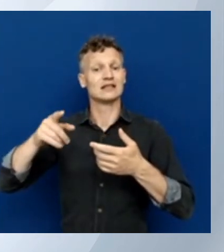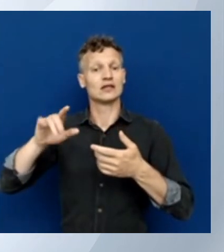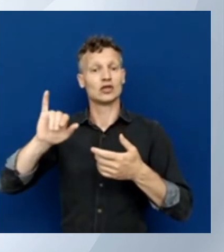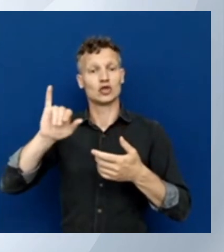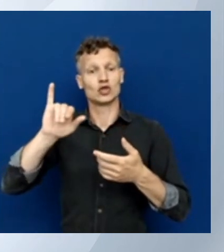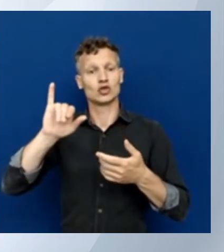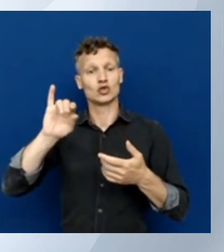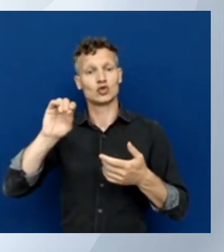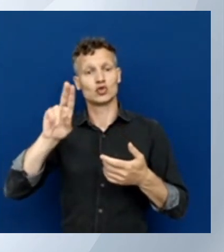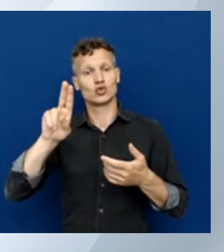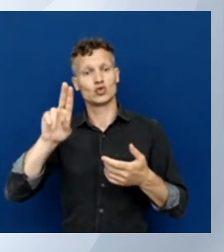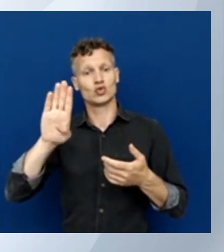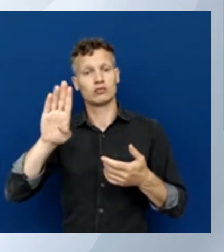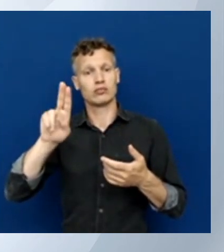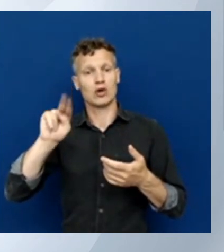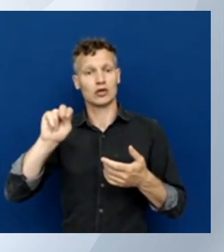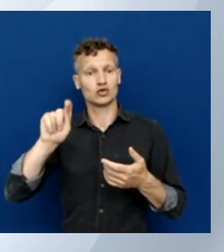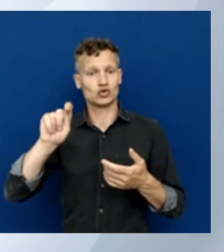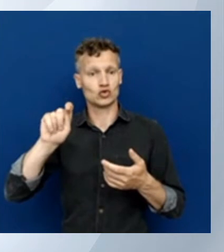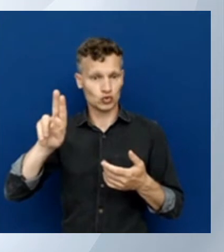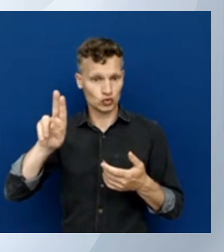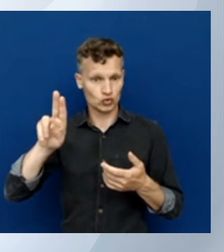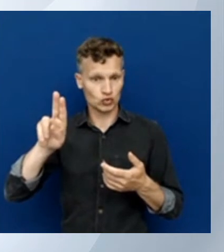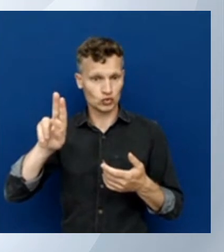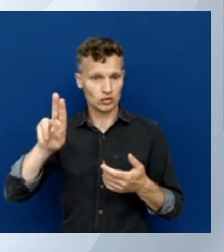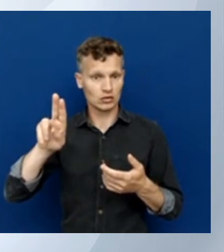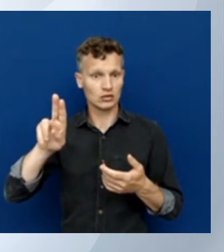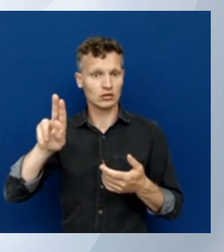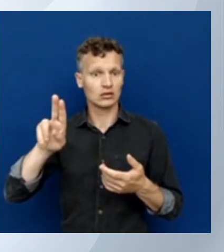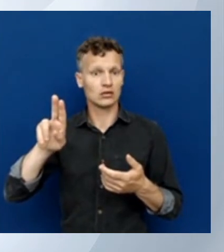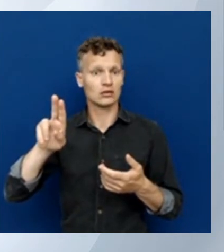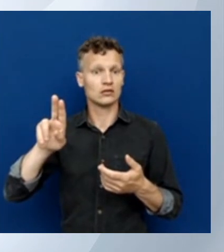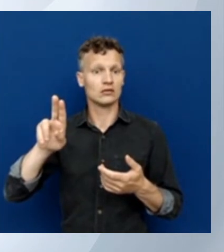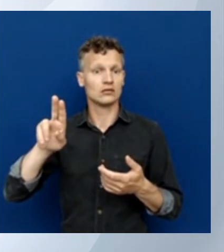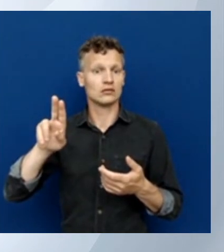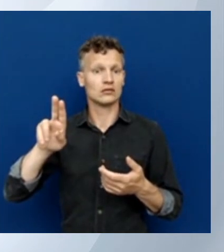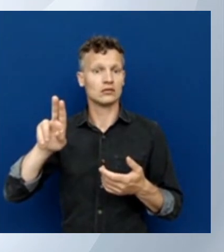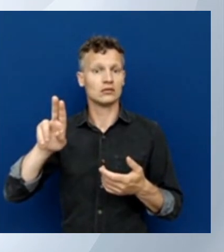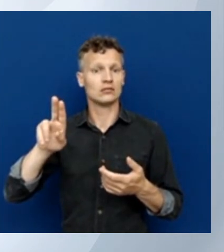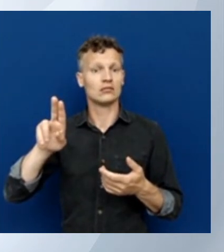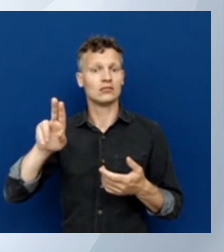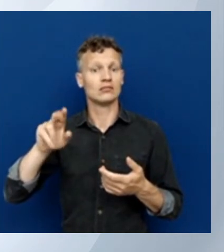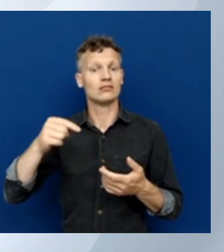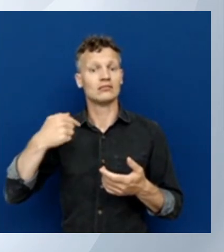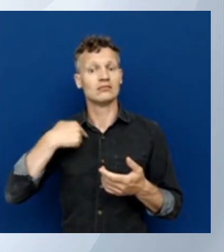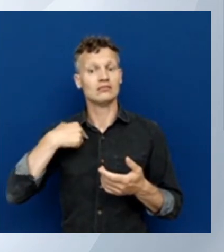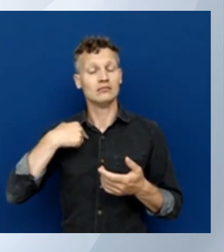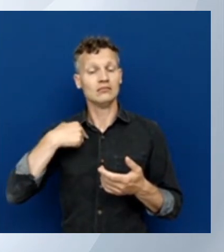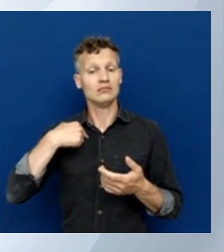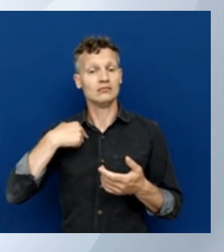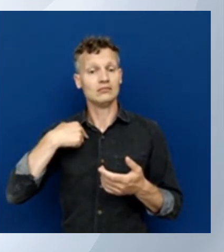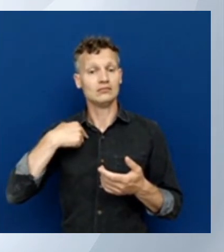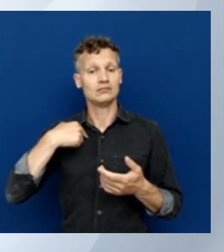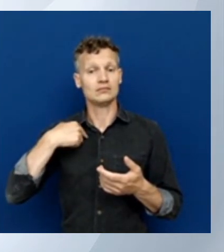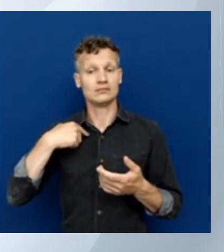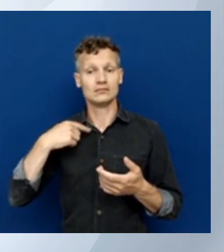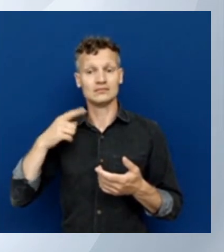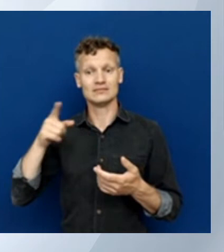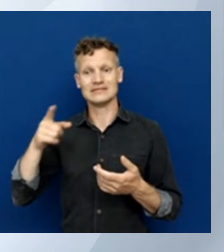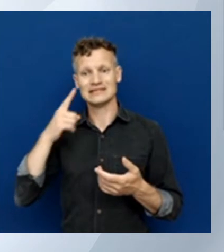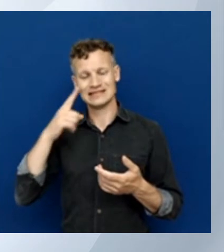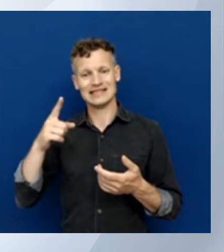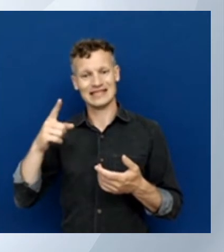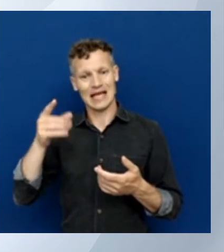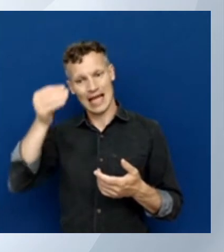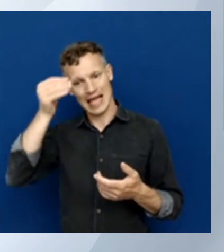And if I use export template here and I